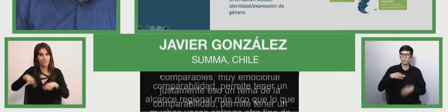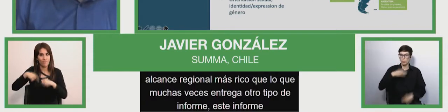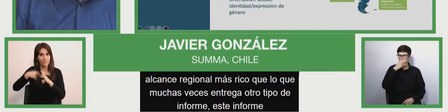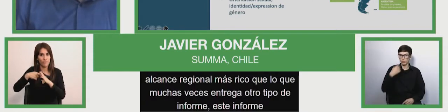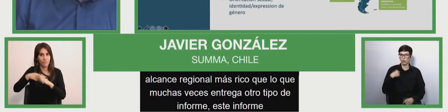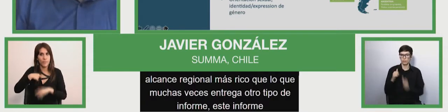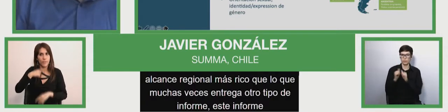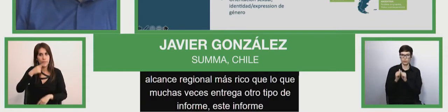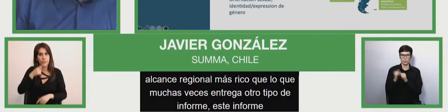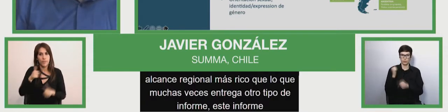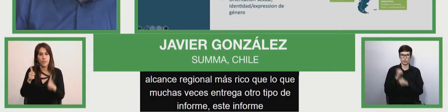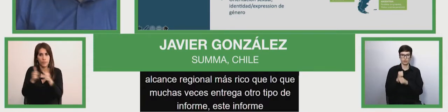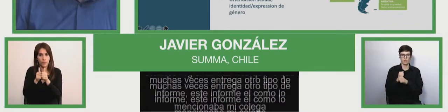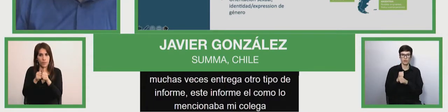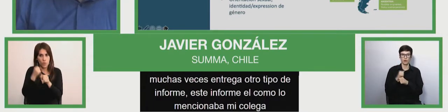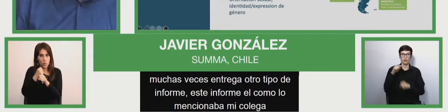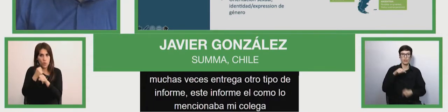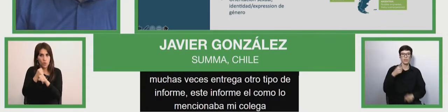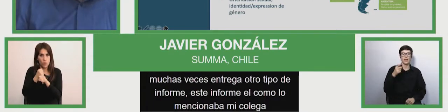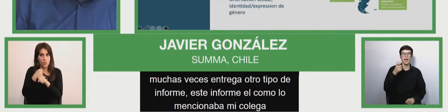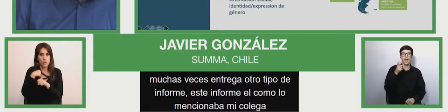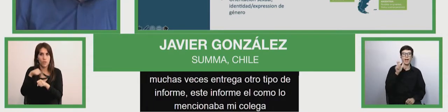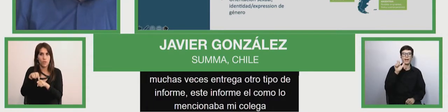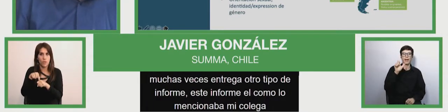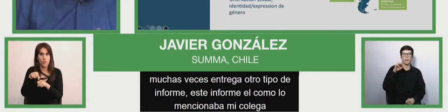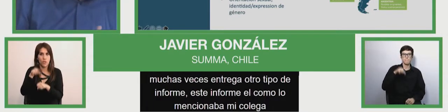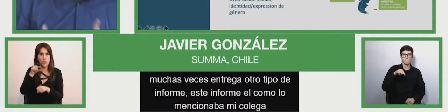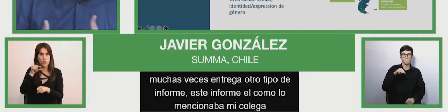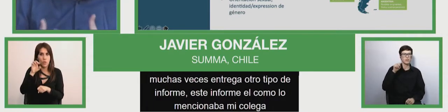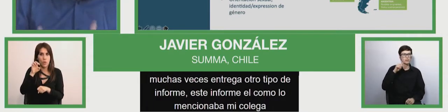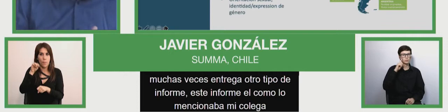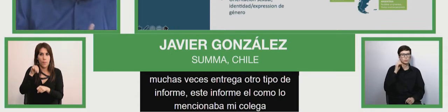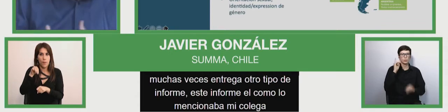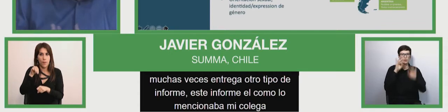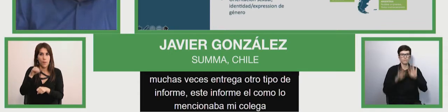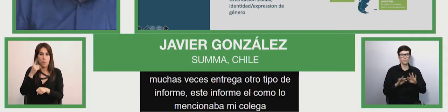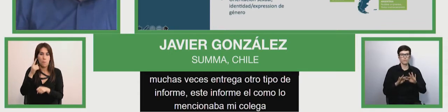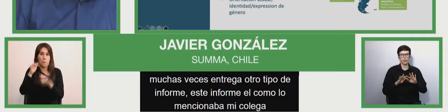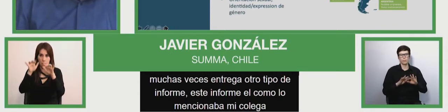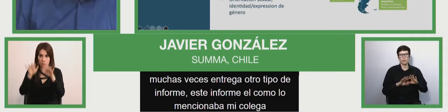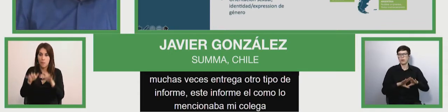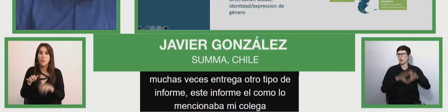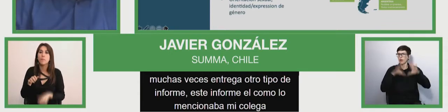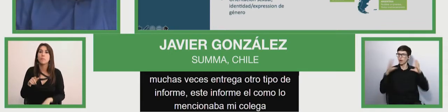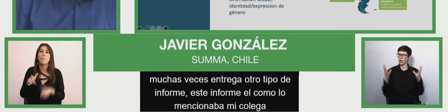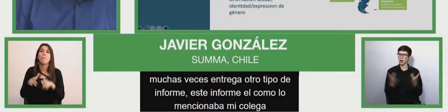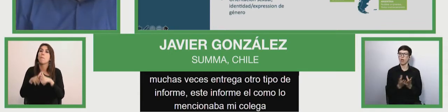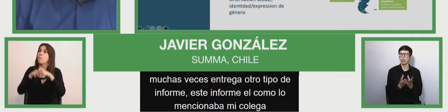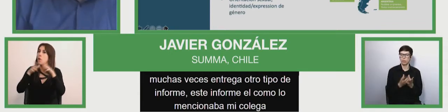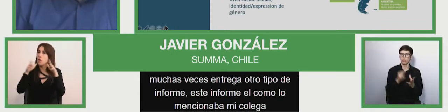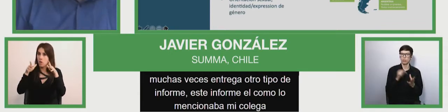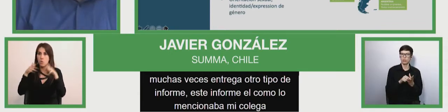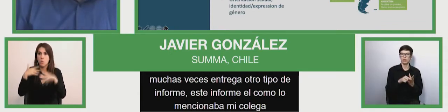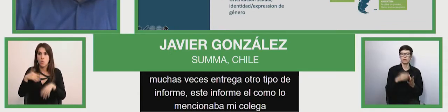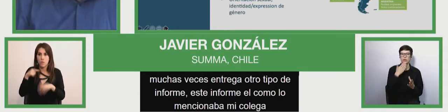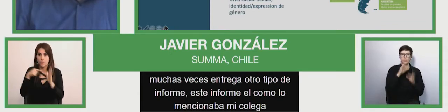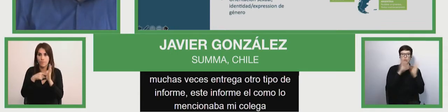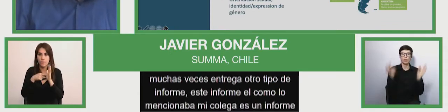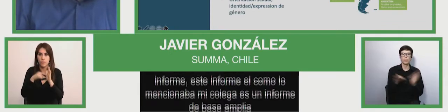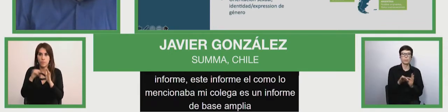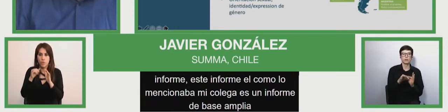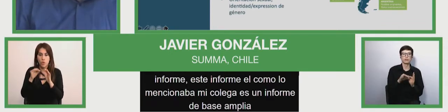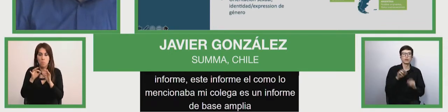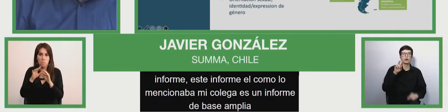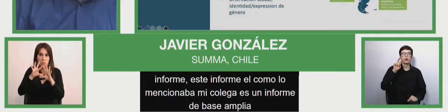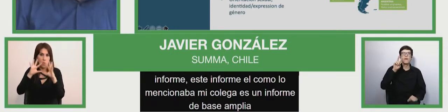has ample report based on 29 studies, case